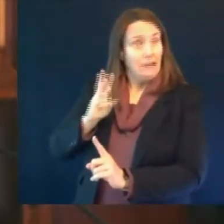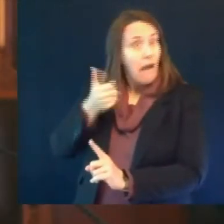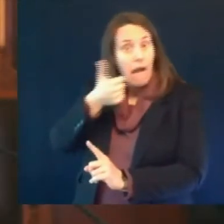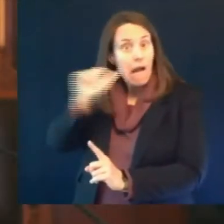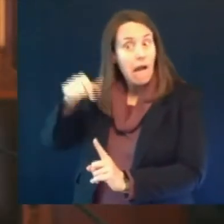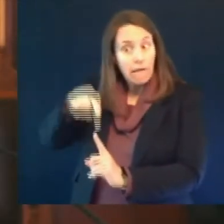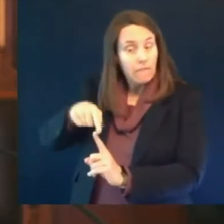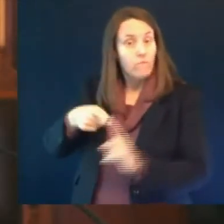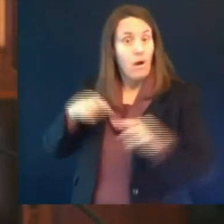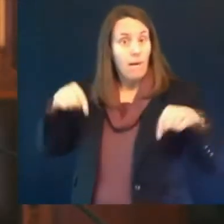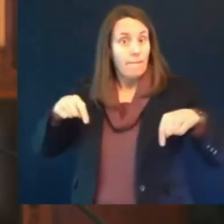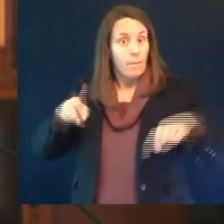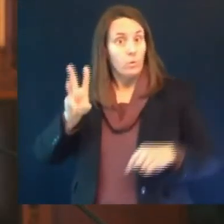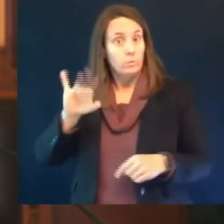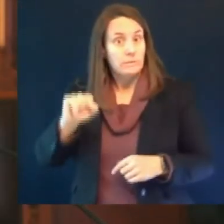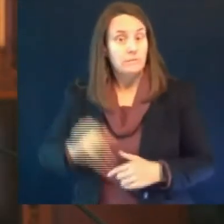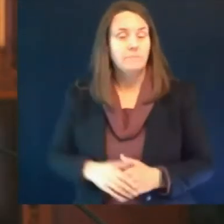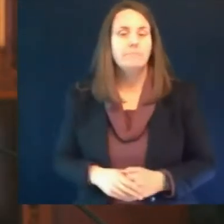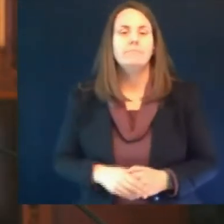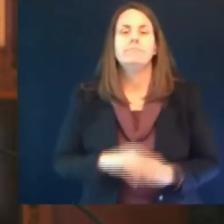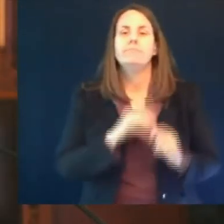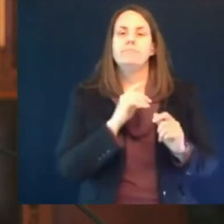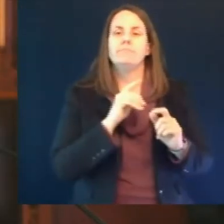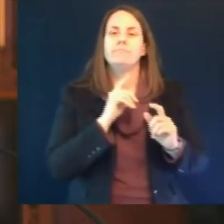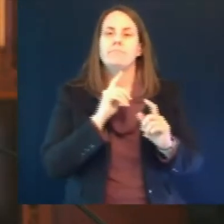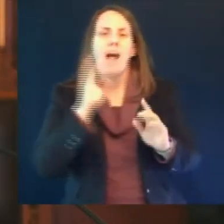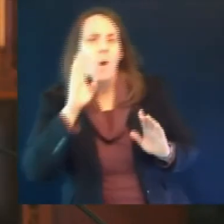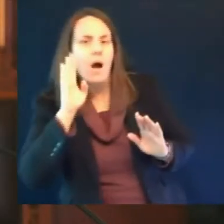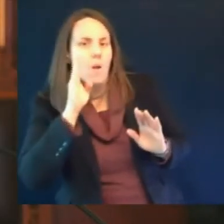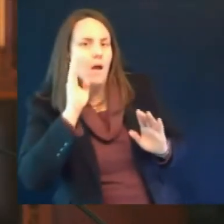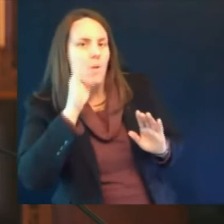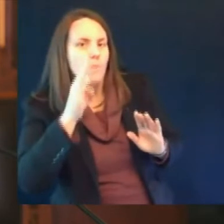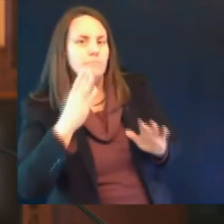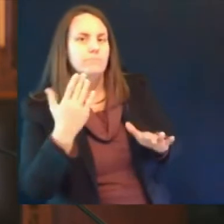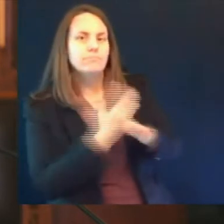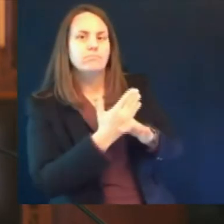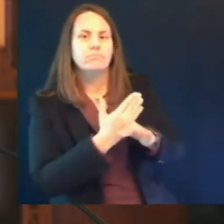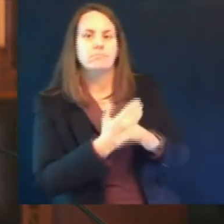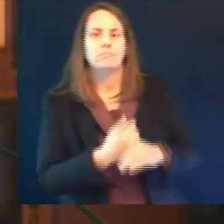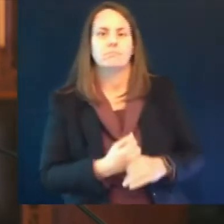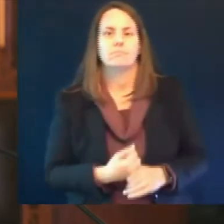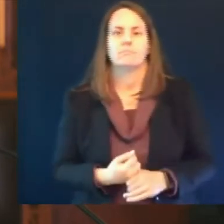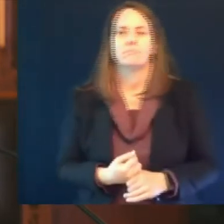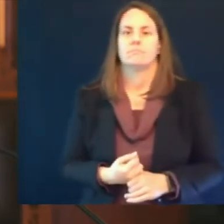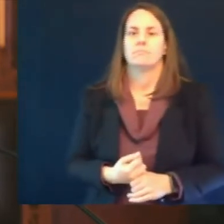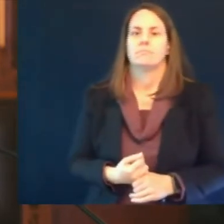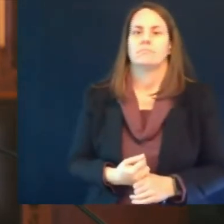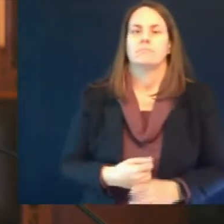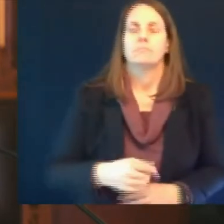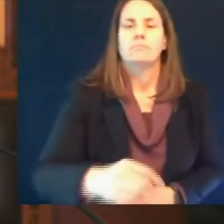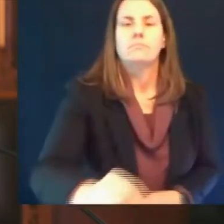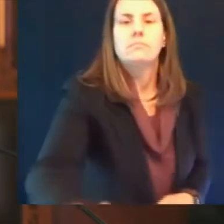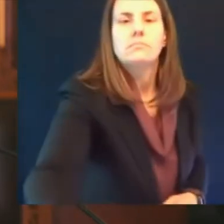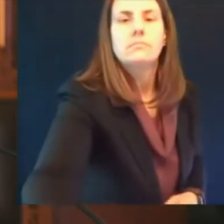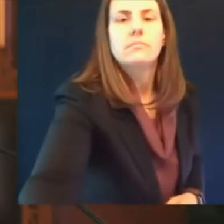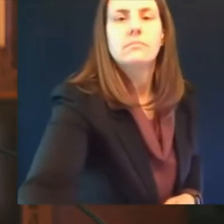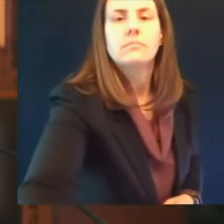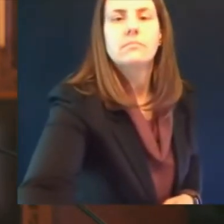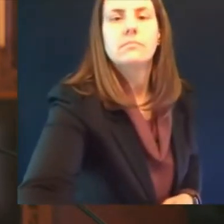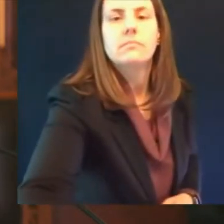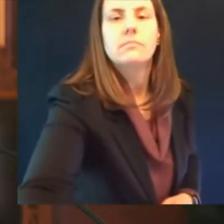give you a sense of how oh excuse me i think i'm answering another question and then we'll come back to you um